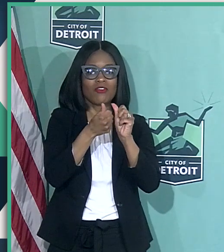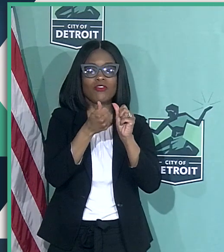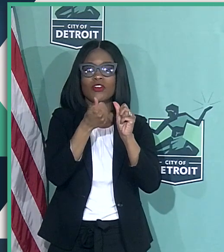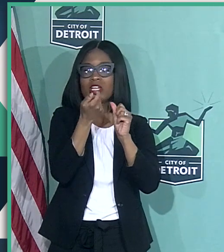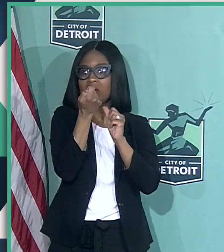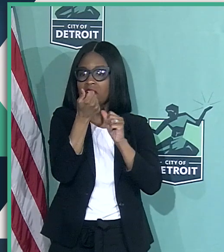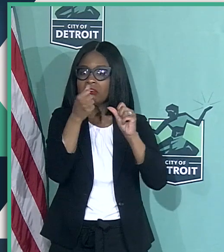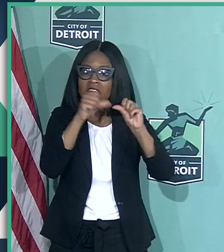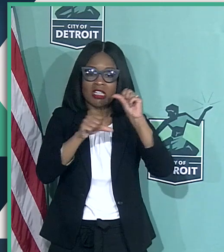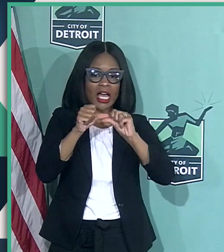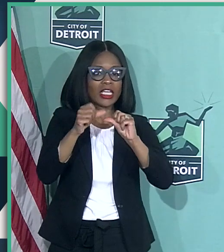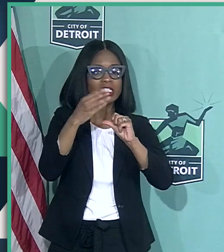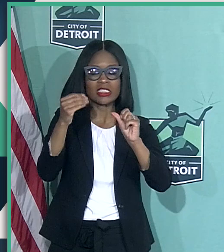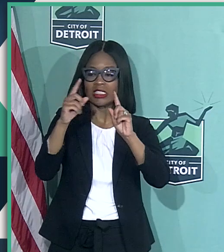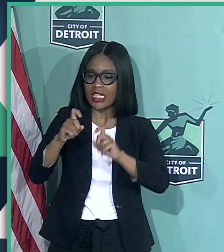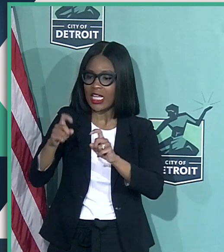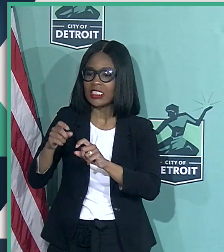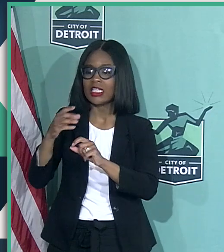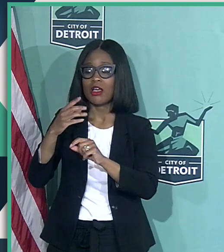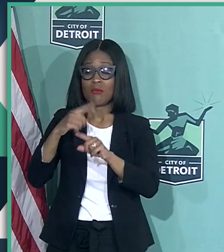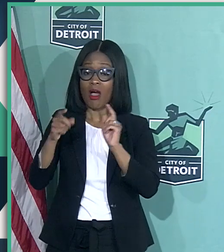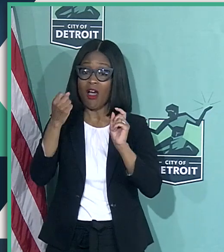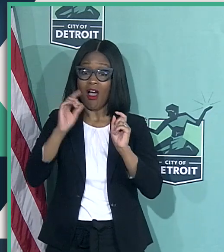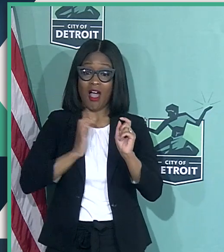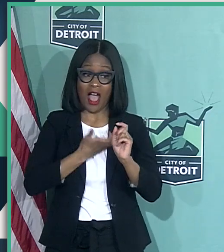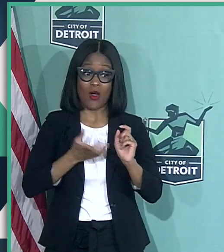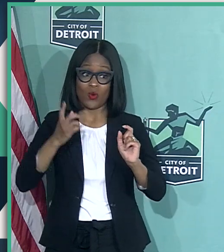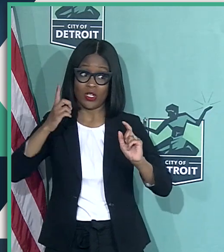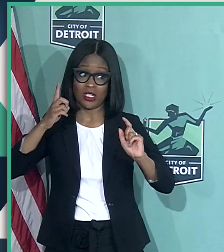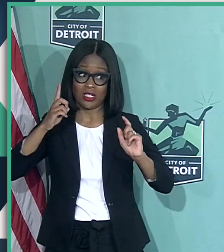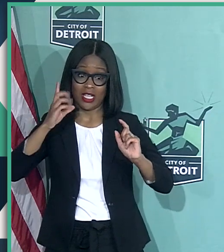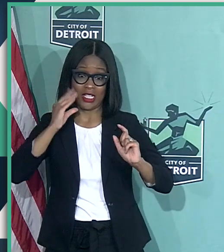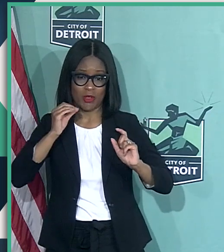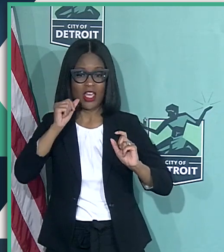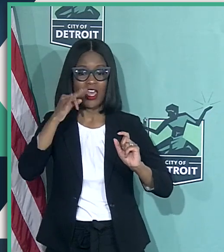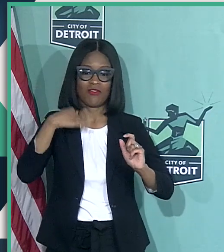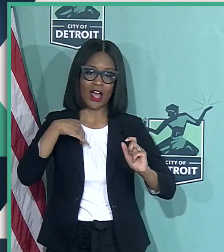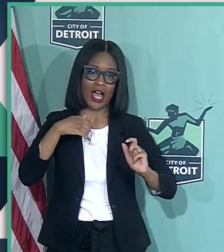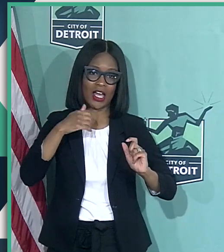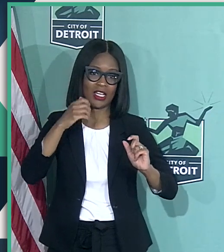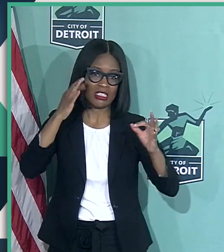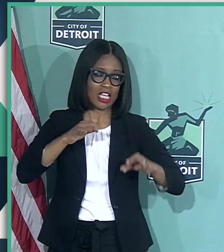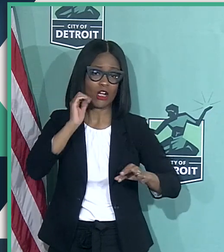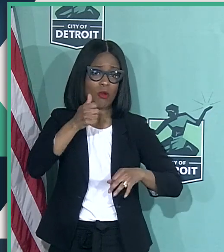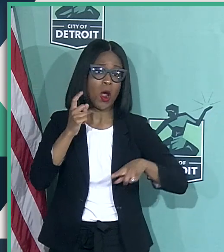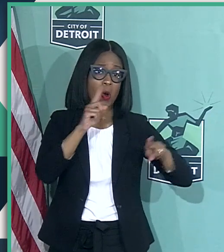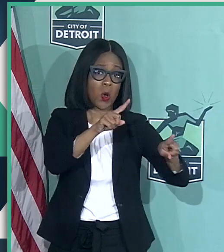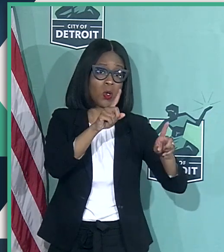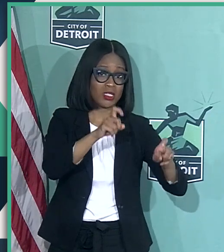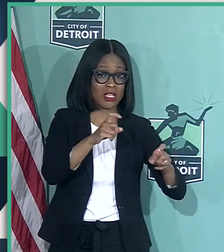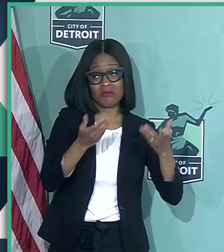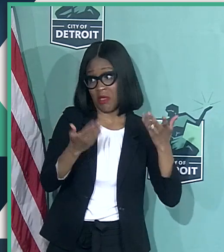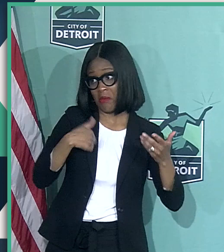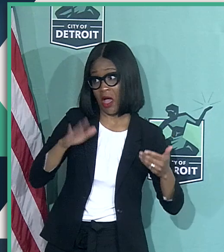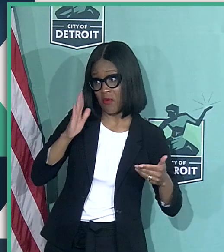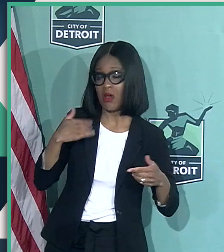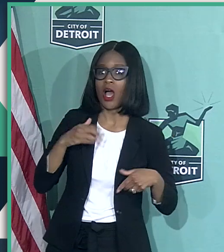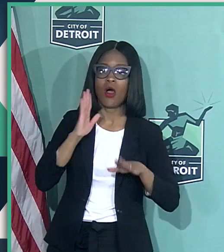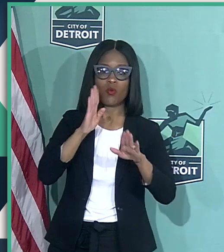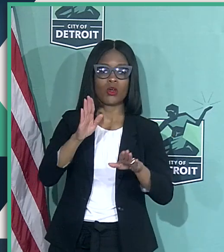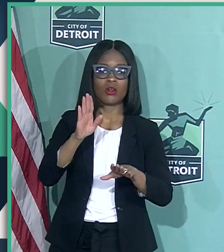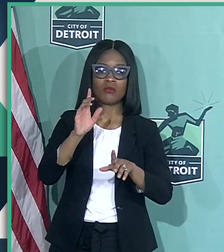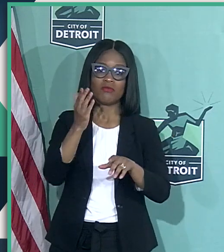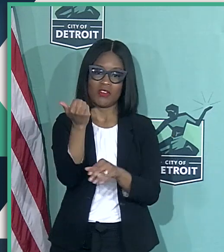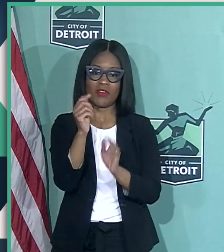based on our own experience, if I had to choose to get tested tomorrow, which I may, I would go in for the Abbott 15-minute test myself. Okay.